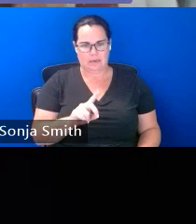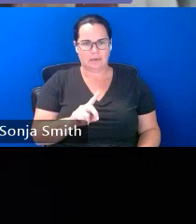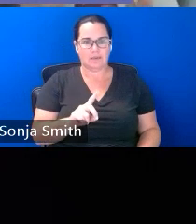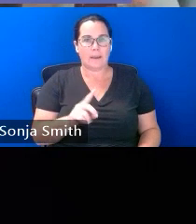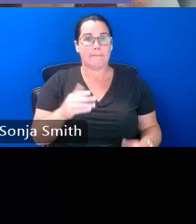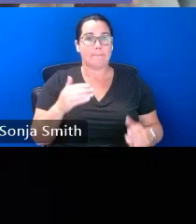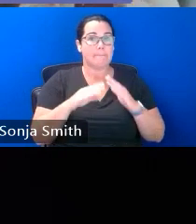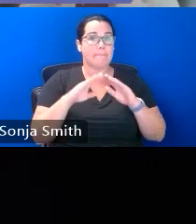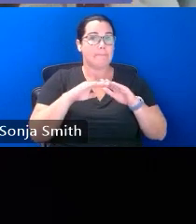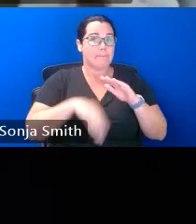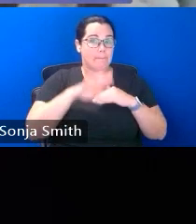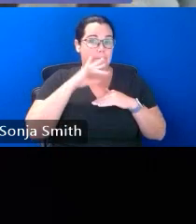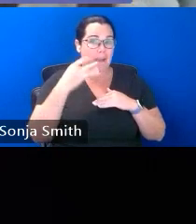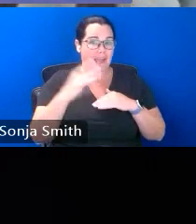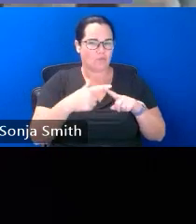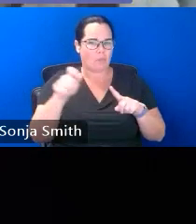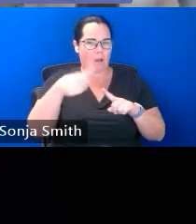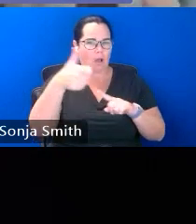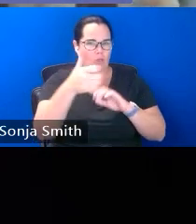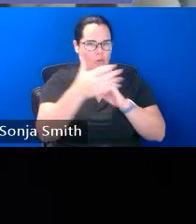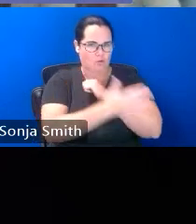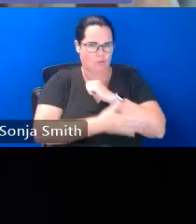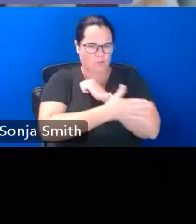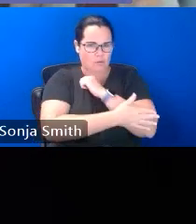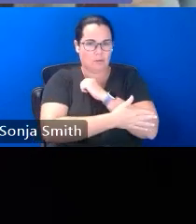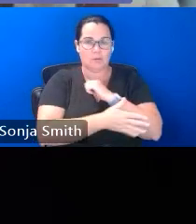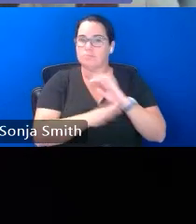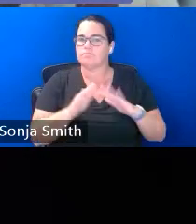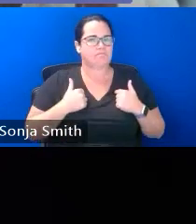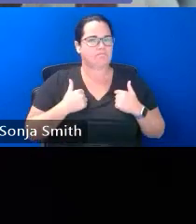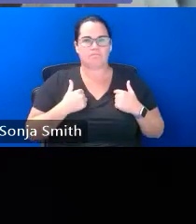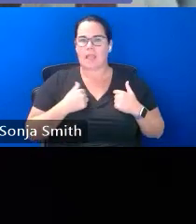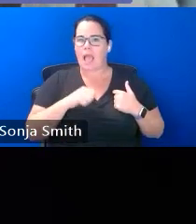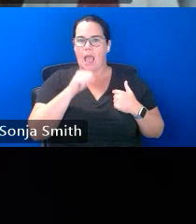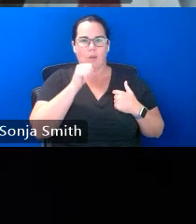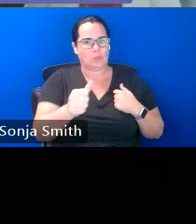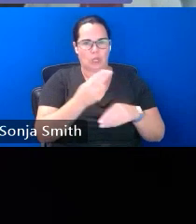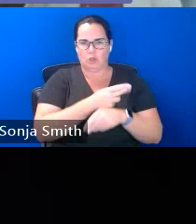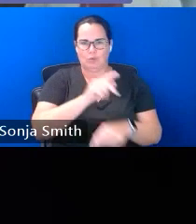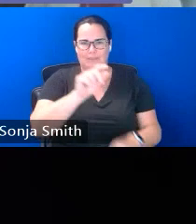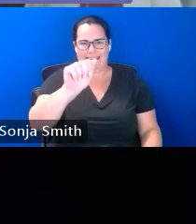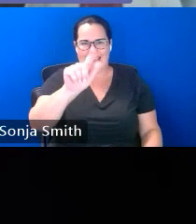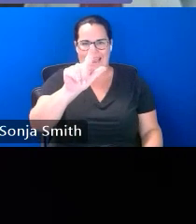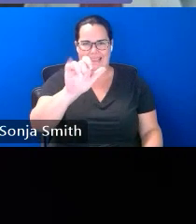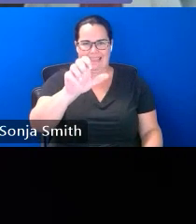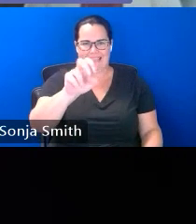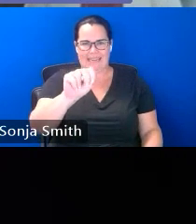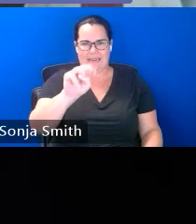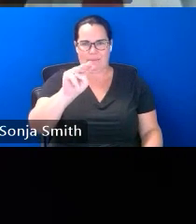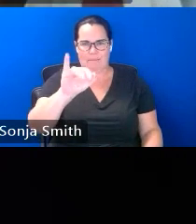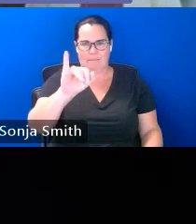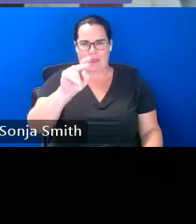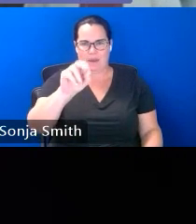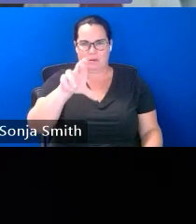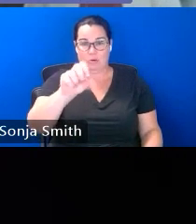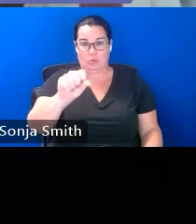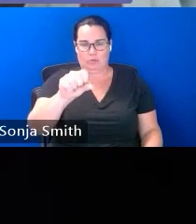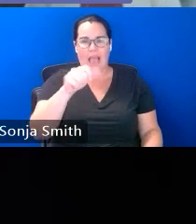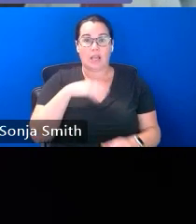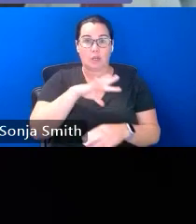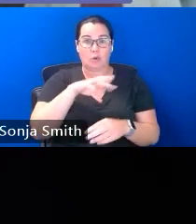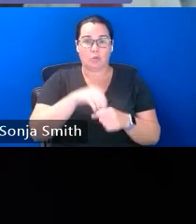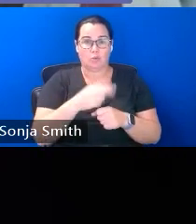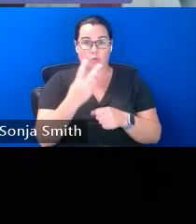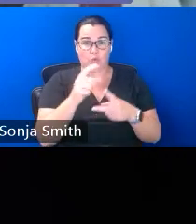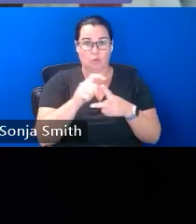i want to be very clear that i will not be using the term alien minors i include this in this slide because this is